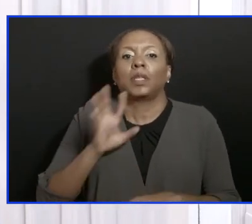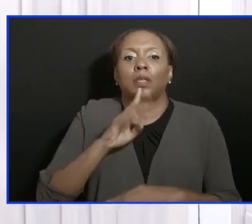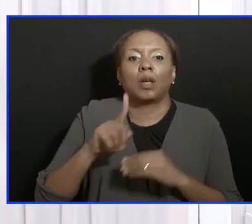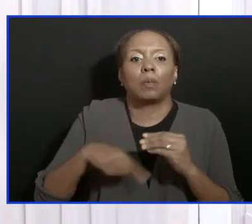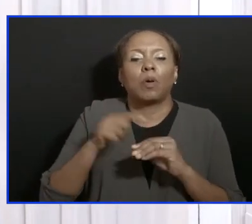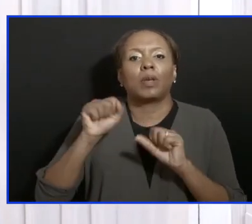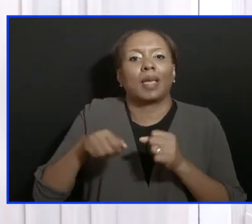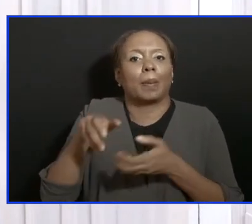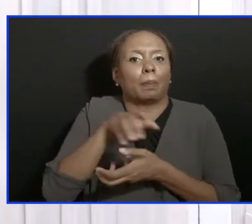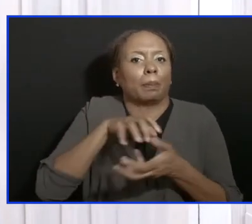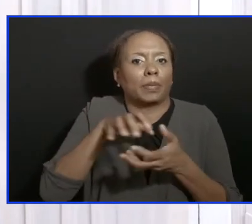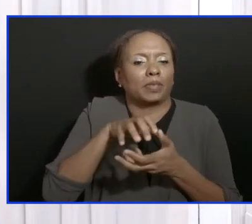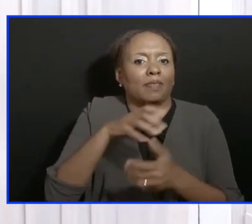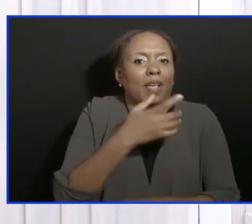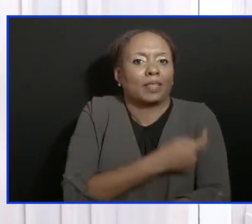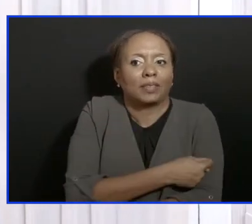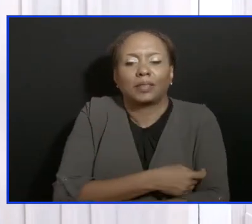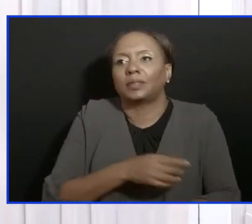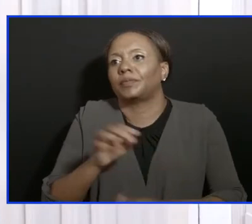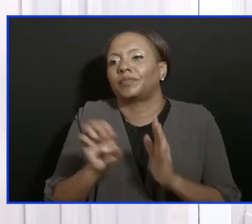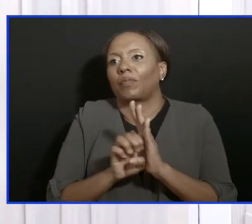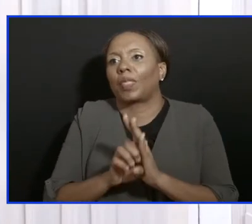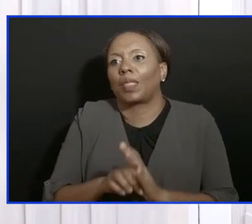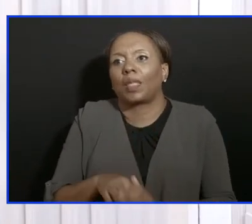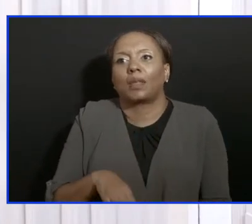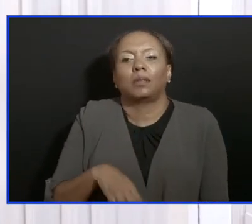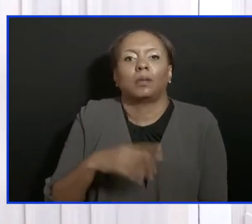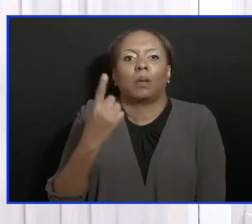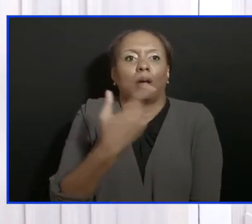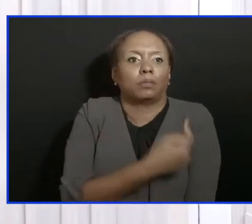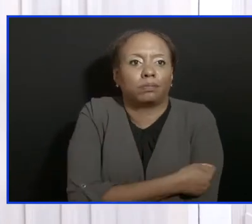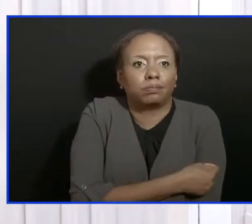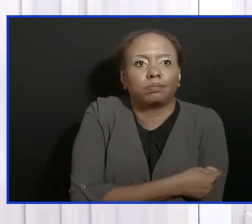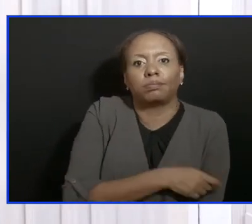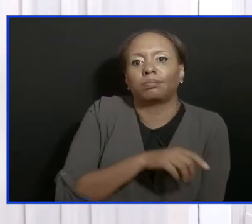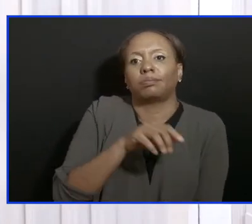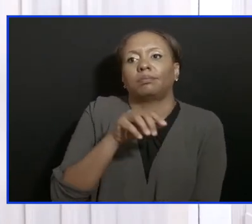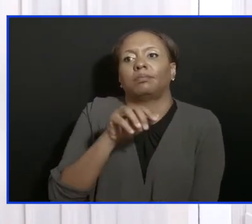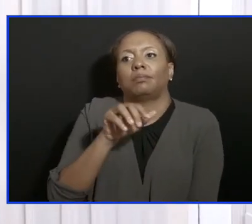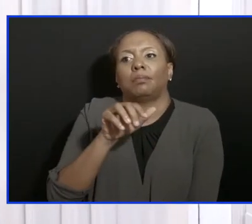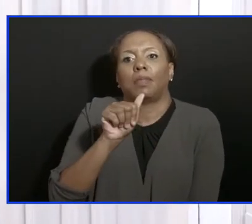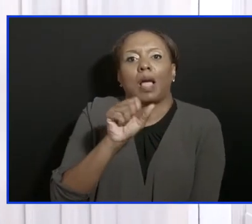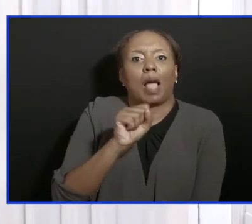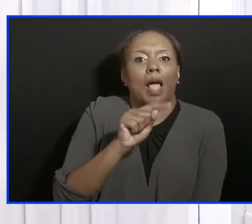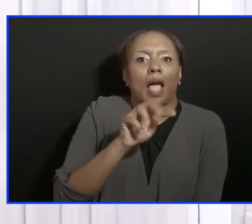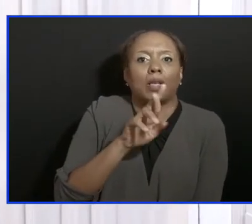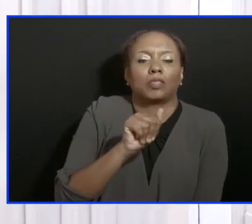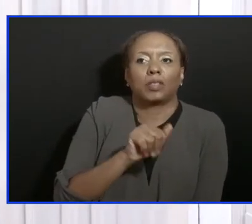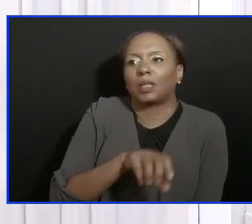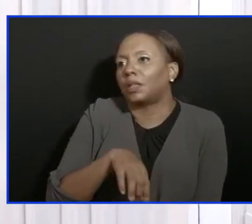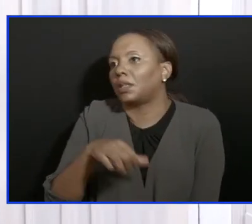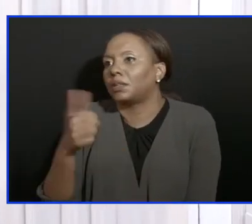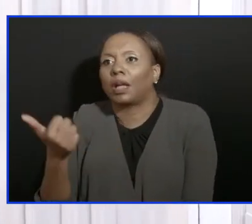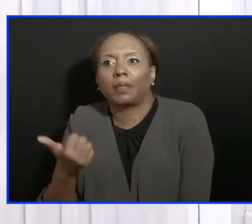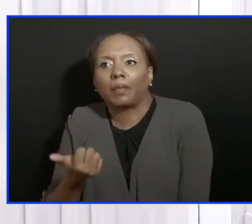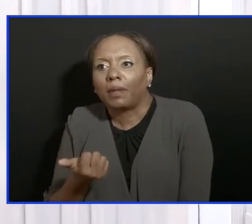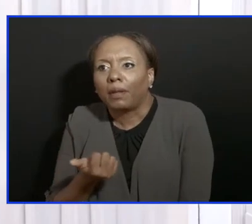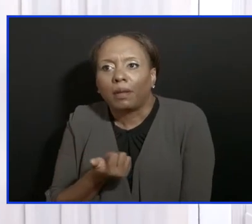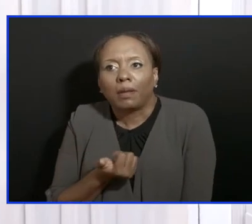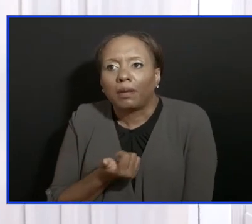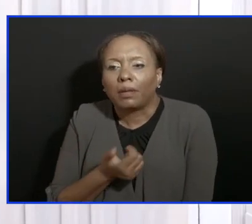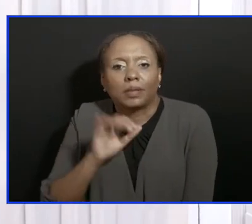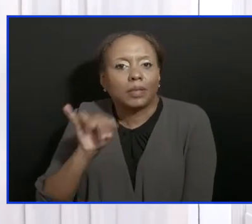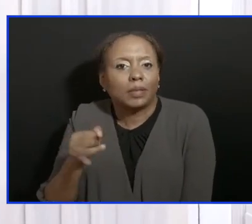So, it is simply a question of prioritizing where the greatest need is, because we still have a limited capacity in terms